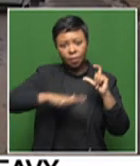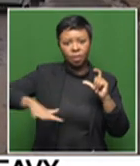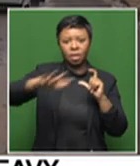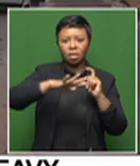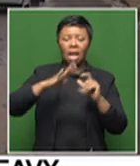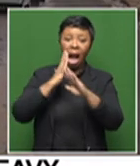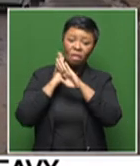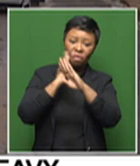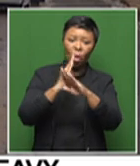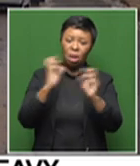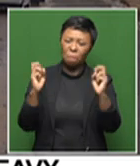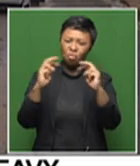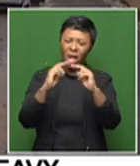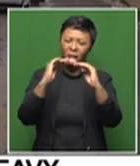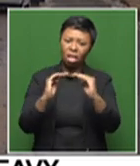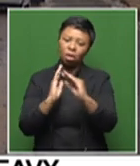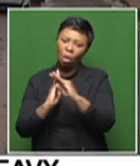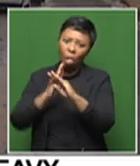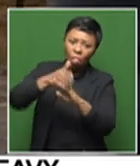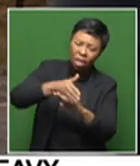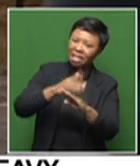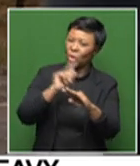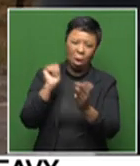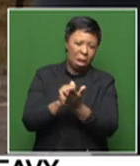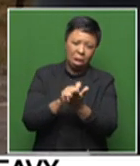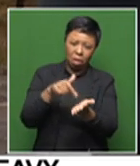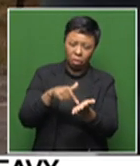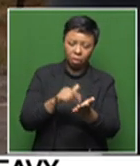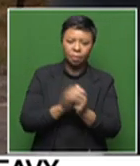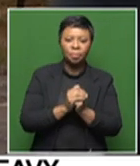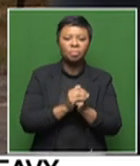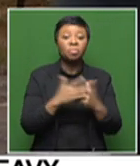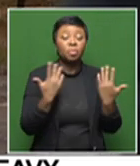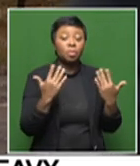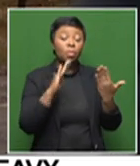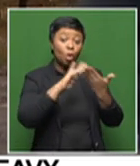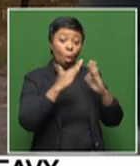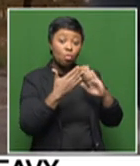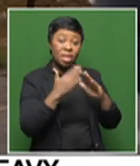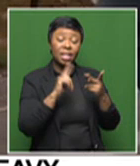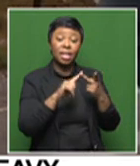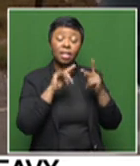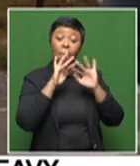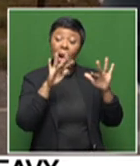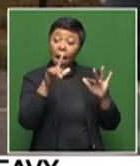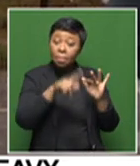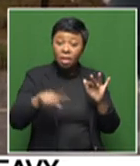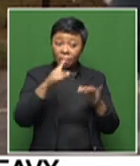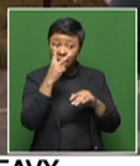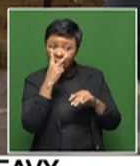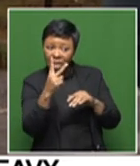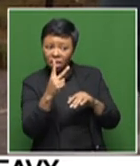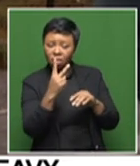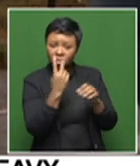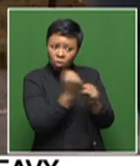avoid crossing low bridges that are covered with water. For the communities and the public, wherever you see rescue efforts being done,